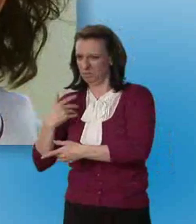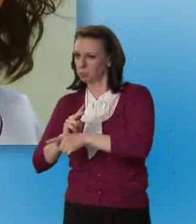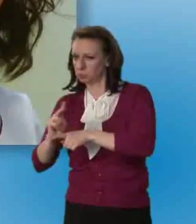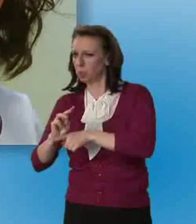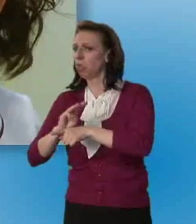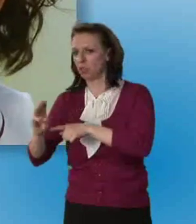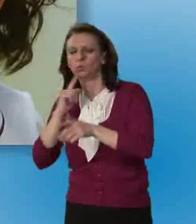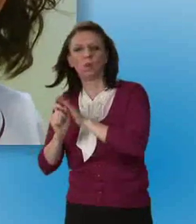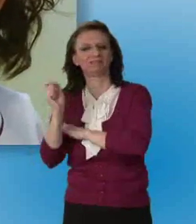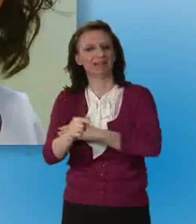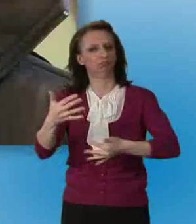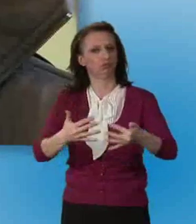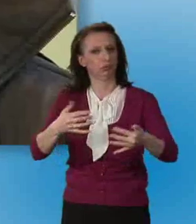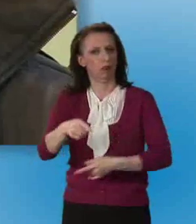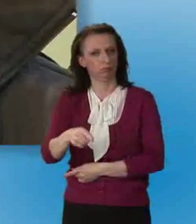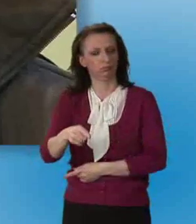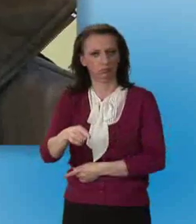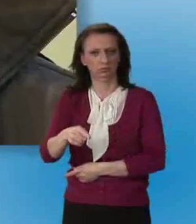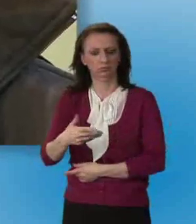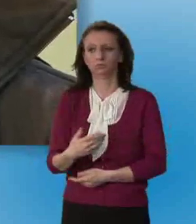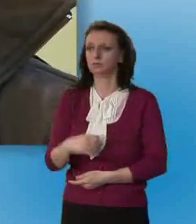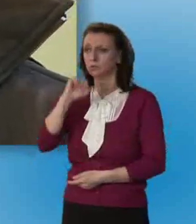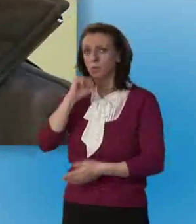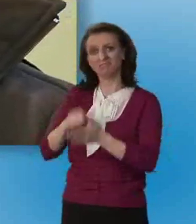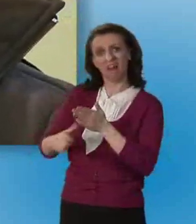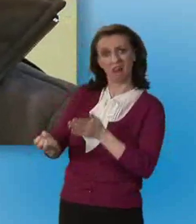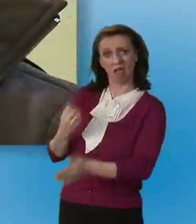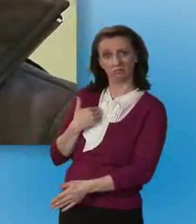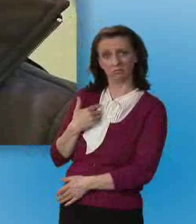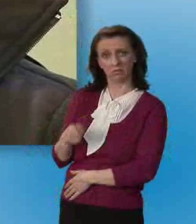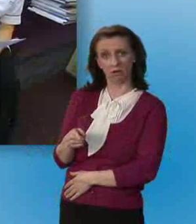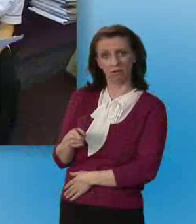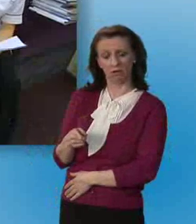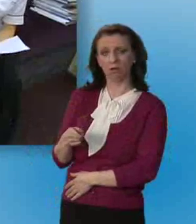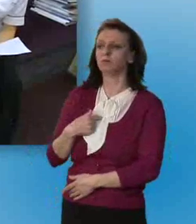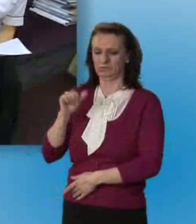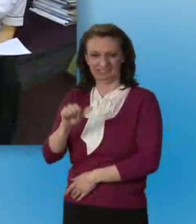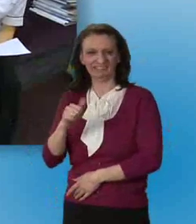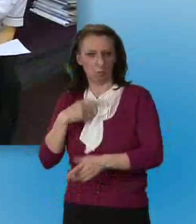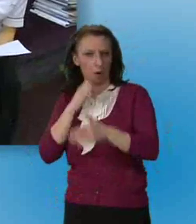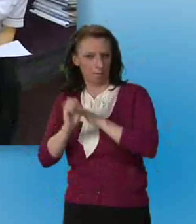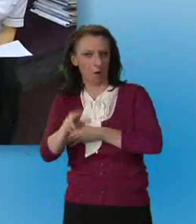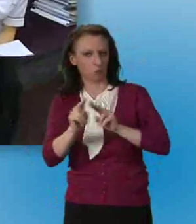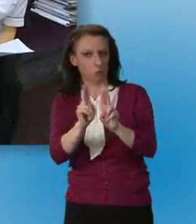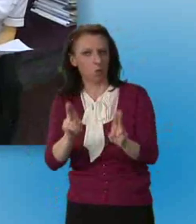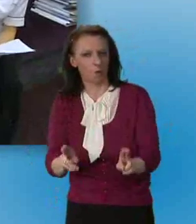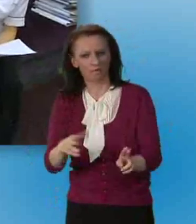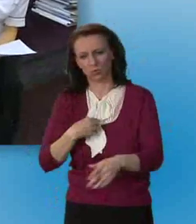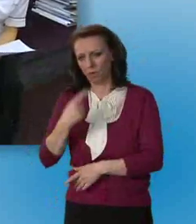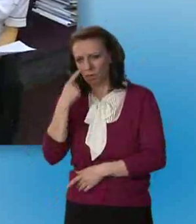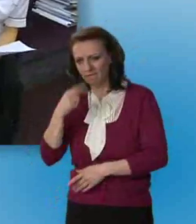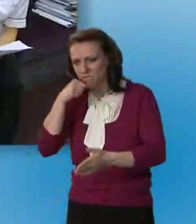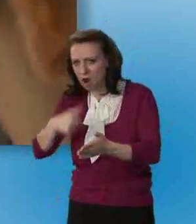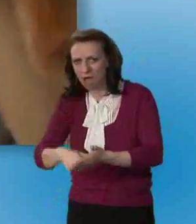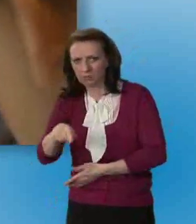three weeks time okay. Will a letter be sent to me? Yes it'll be sent through the post to you okay at home so keep an eye on your